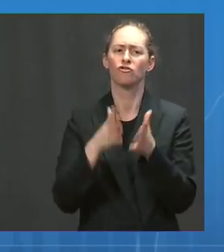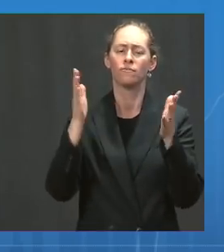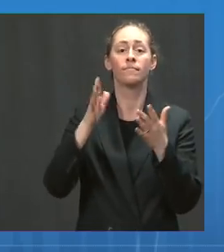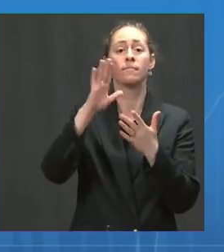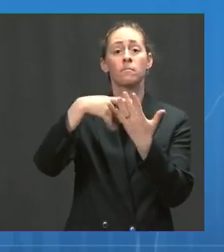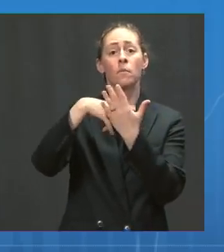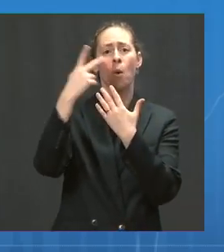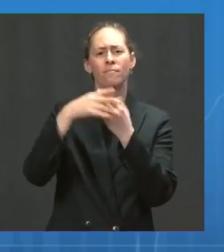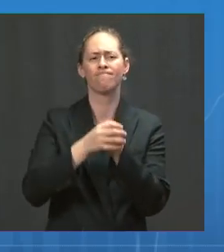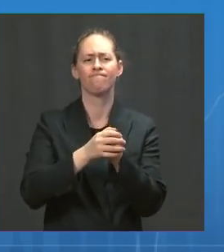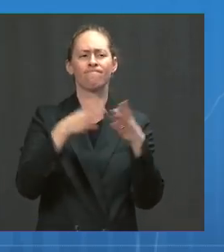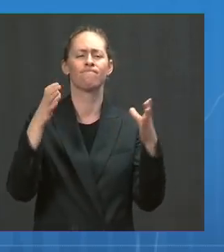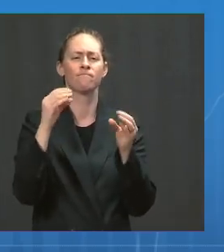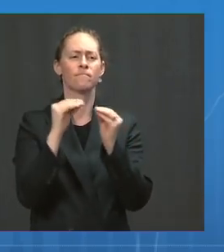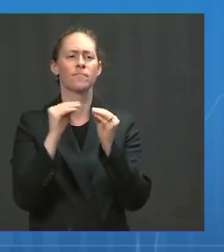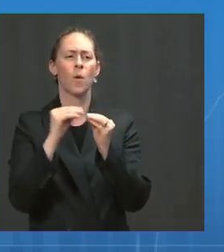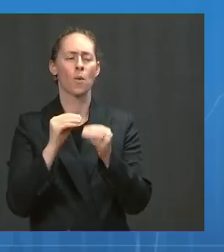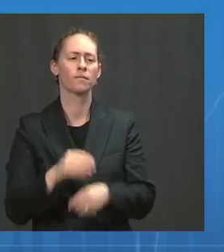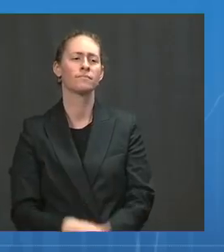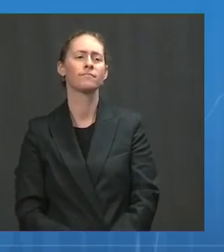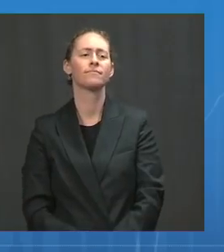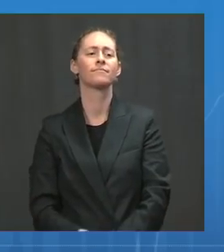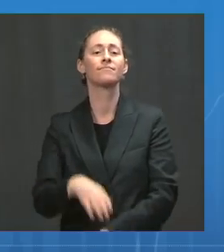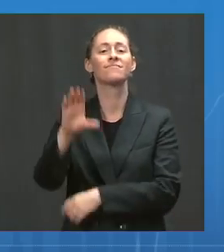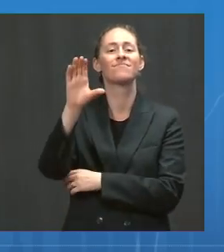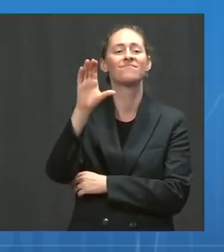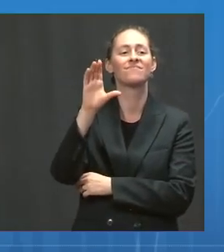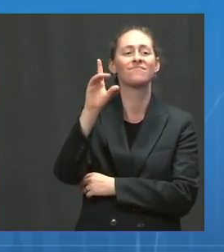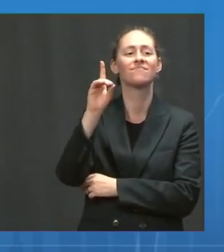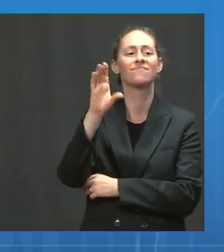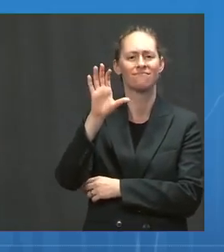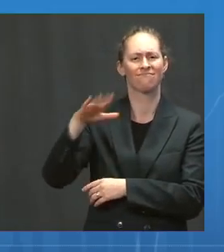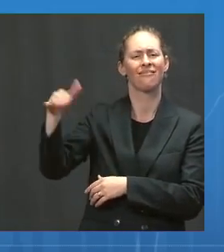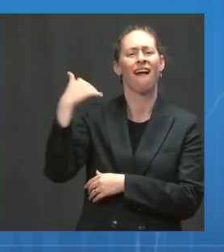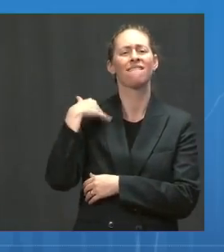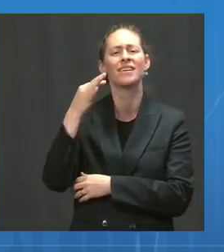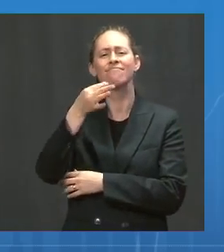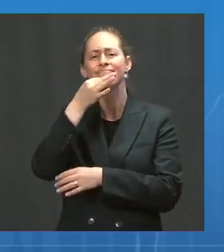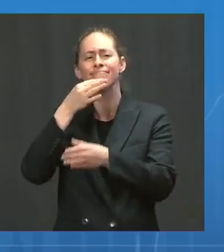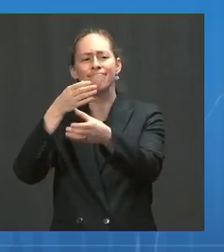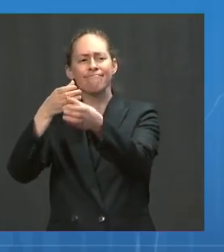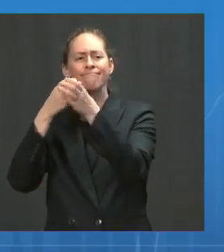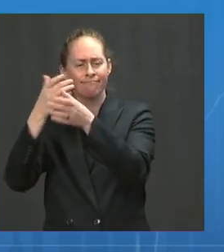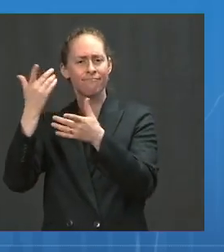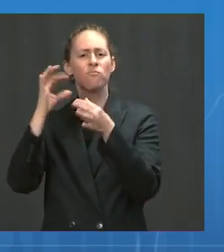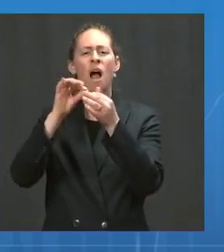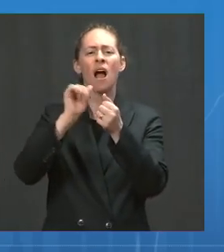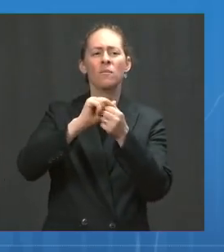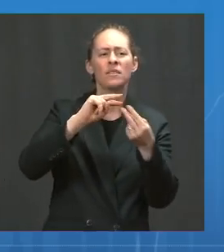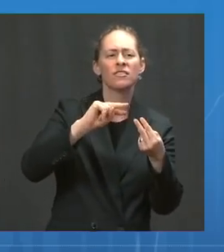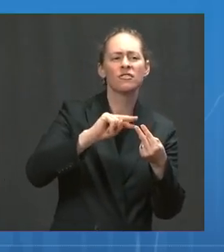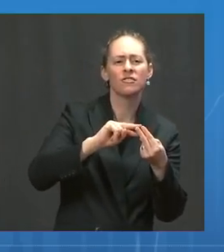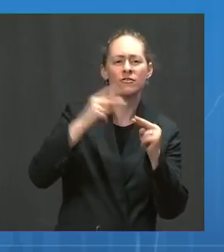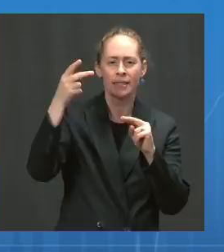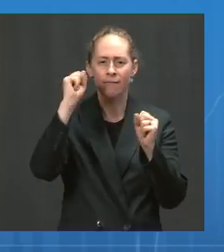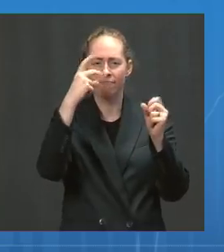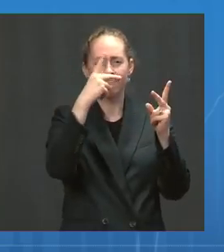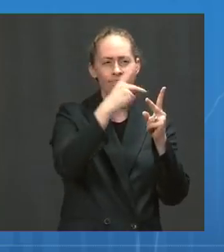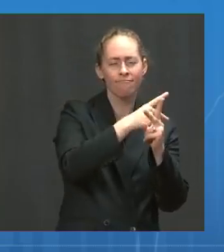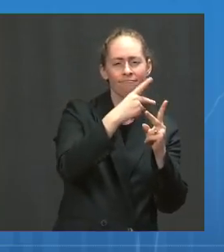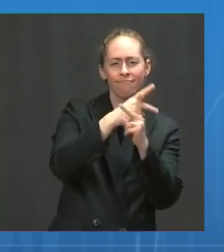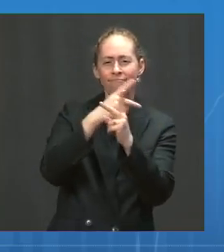CDC's technical expertise, including on genetic sequencing, data analysis, and outbreak response to Missouri